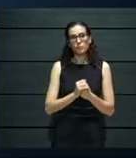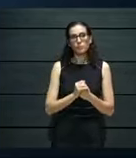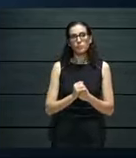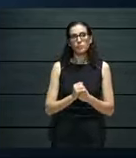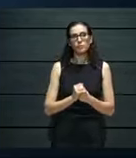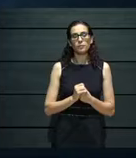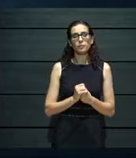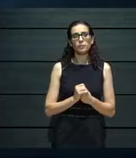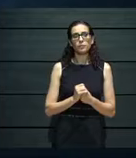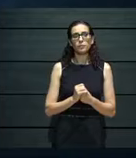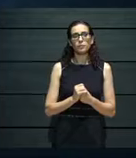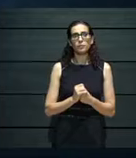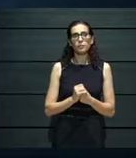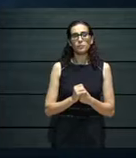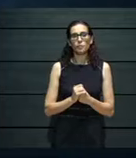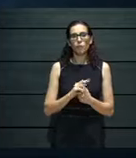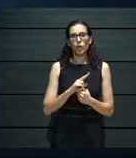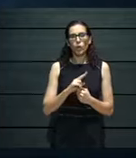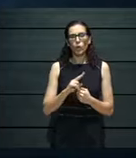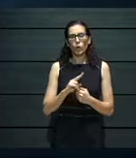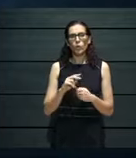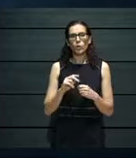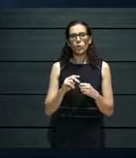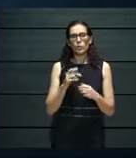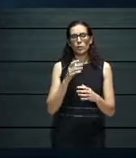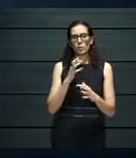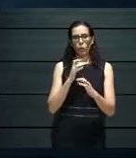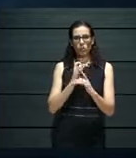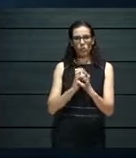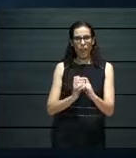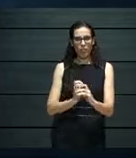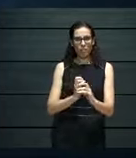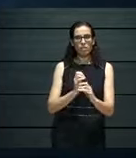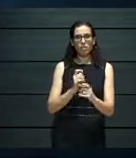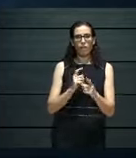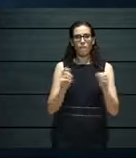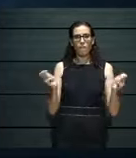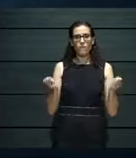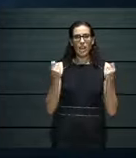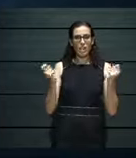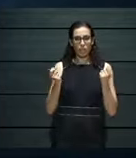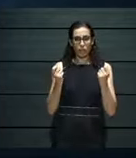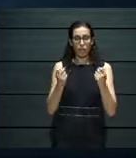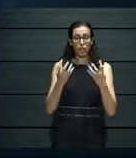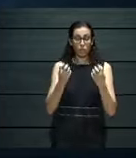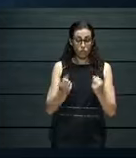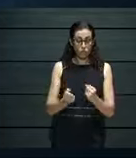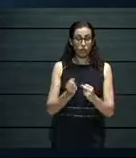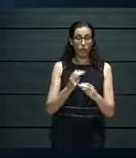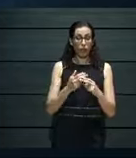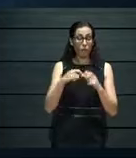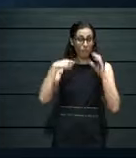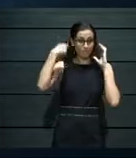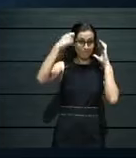of the jazz suite and the production, we had to film these, and obviously film